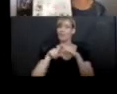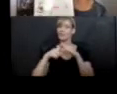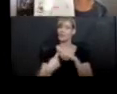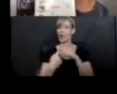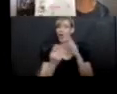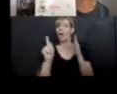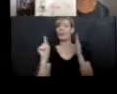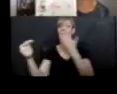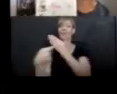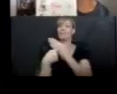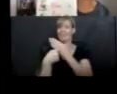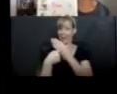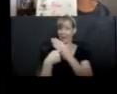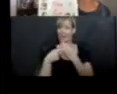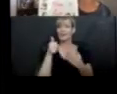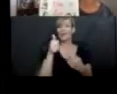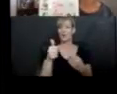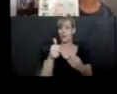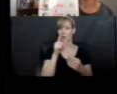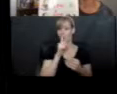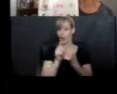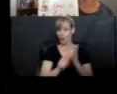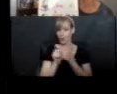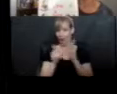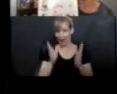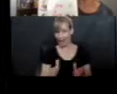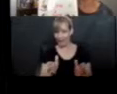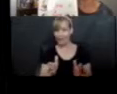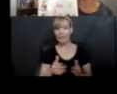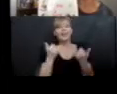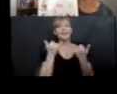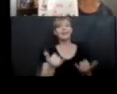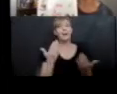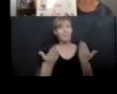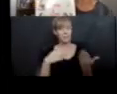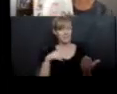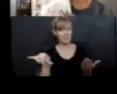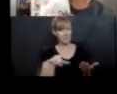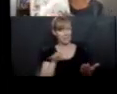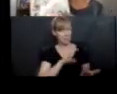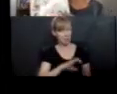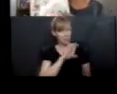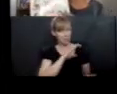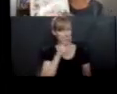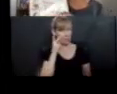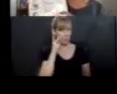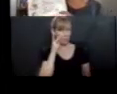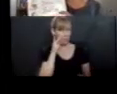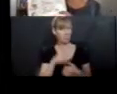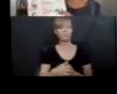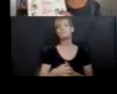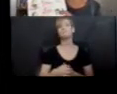side, which is you are a writer. See if you can spy any of those same characters that were in readers in the writer's version.